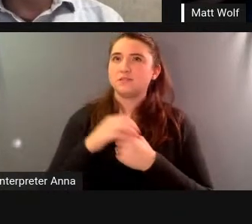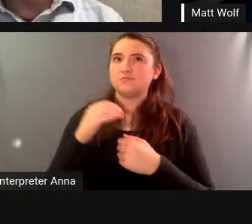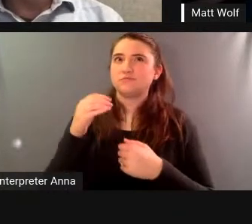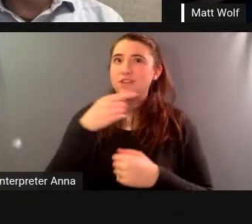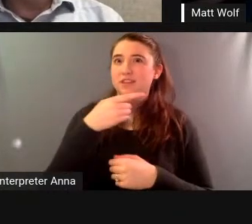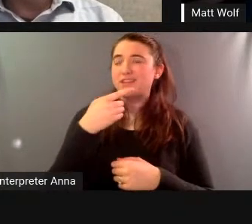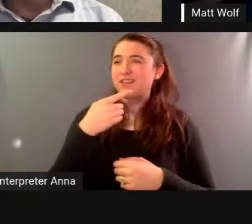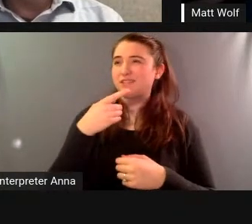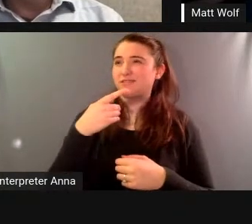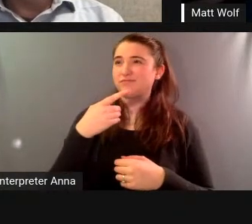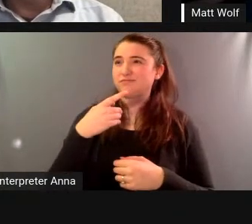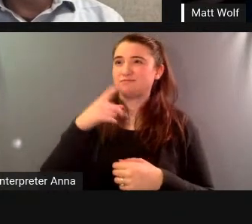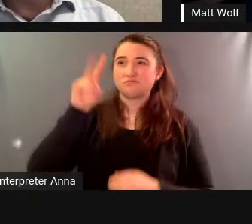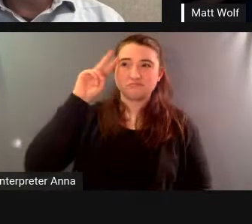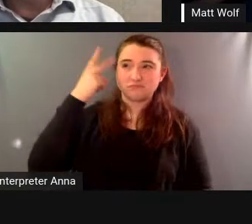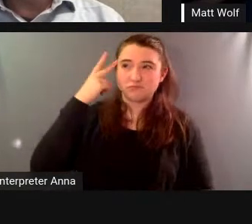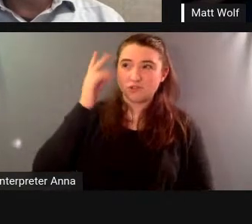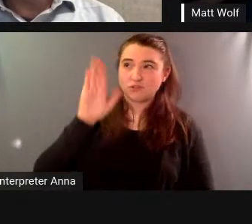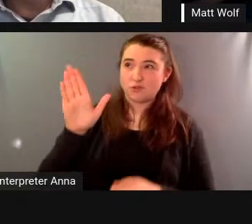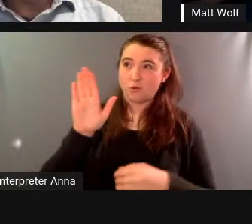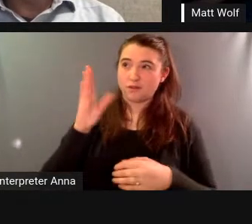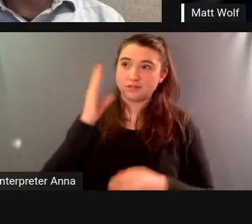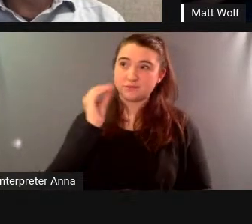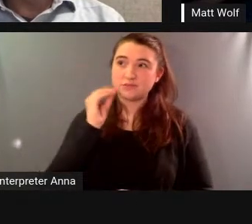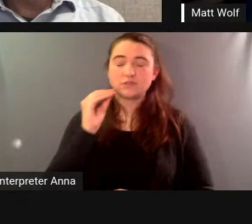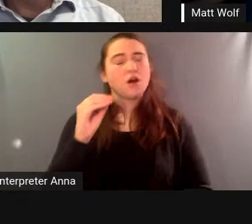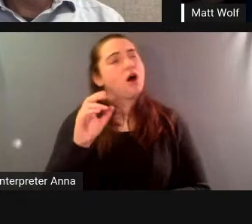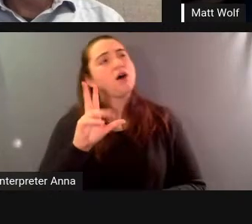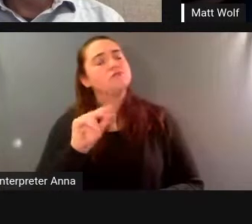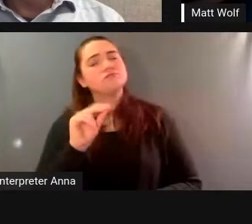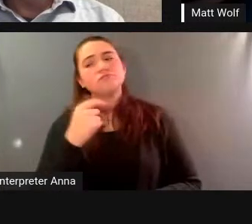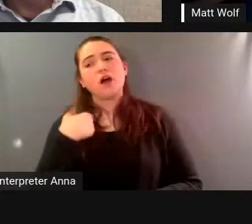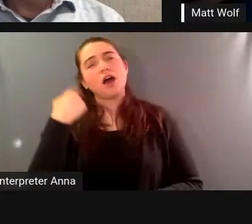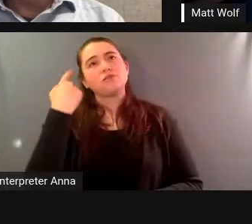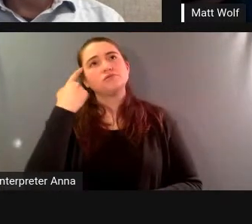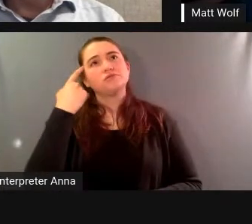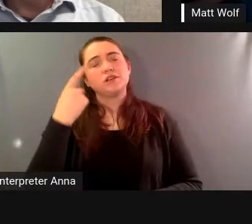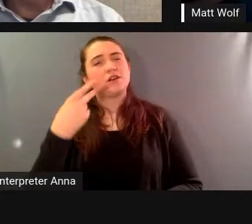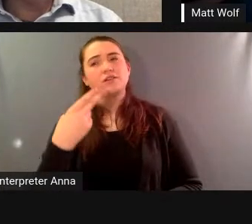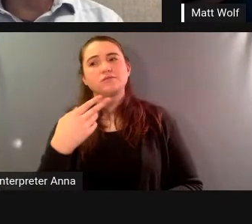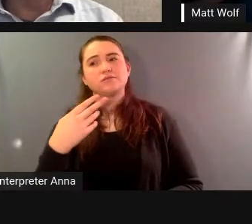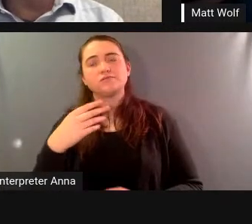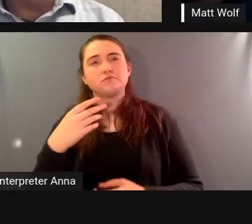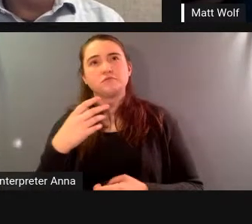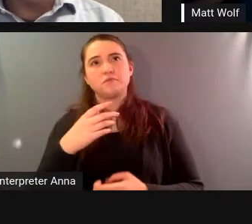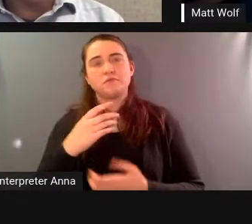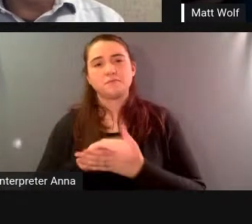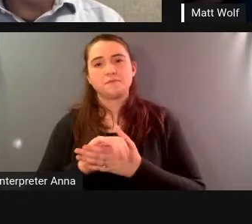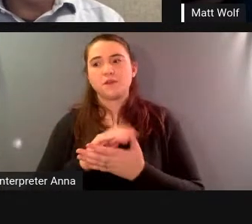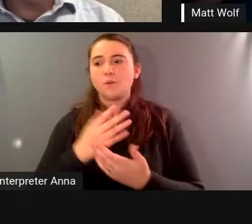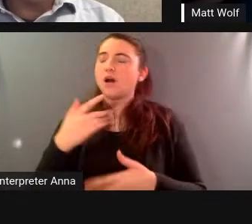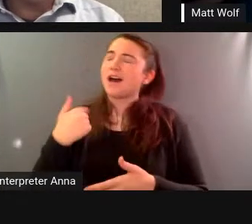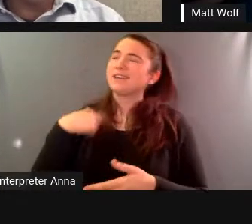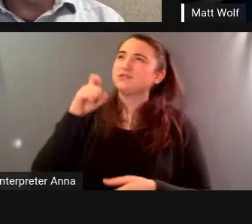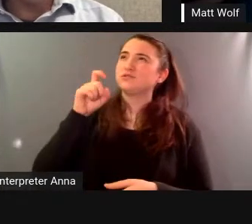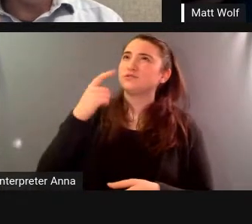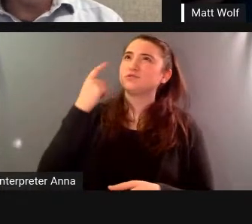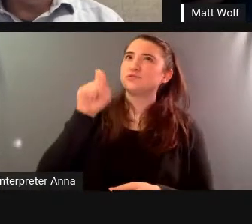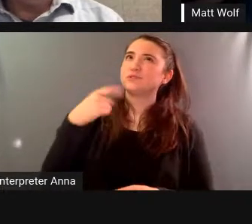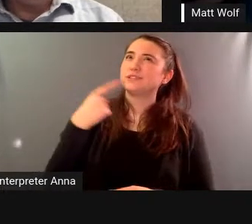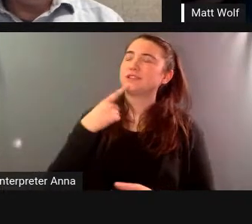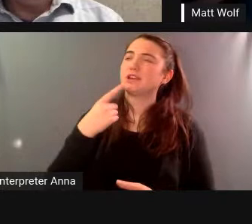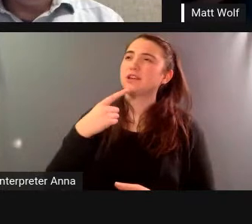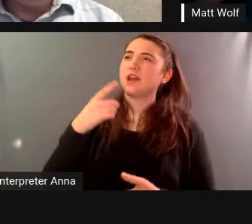well i don't think the scientific community was hostile we had you know we uh had all kinds i should probably say maybe